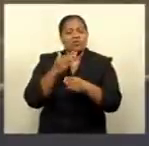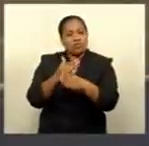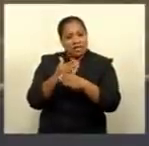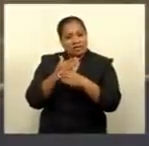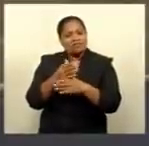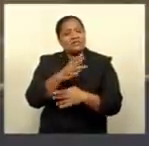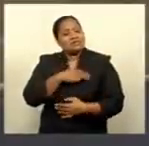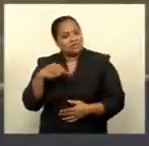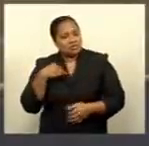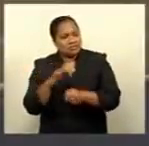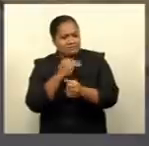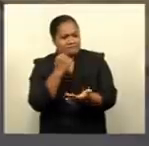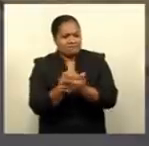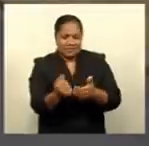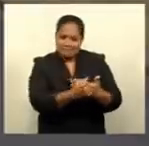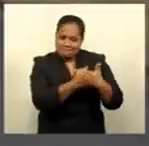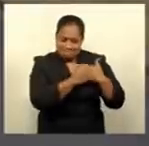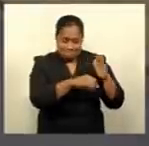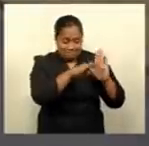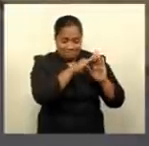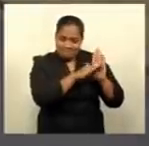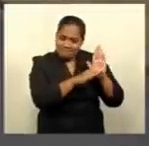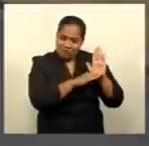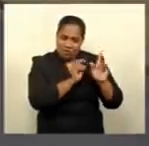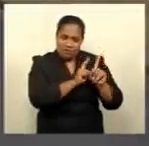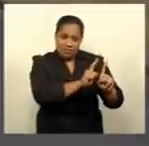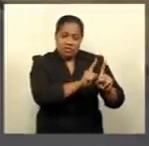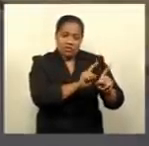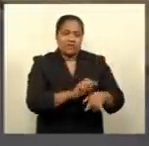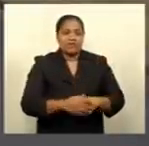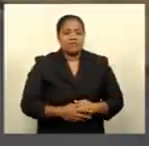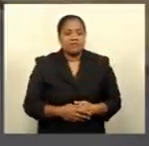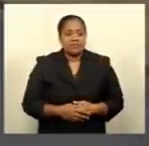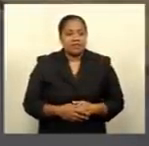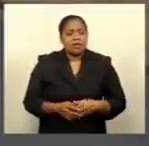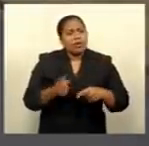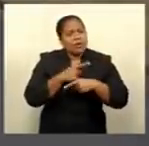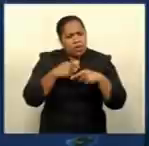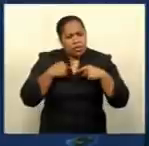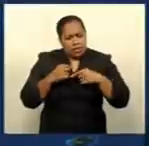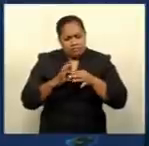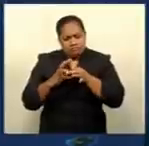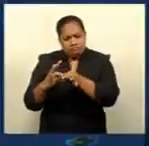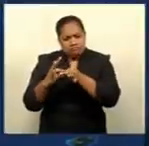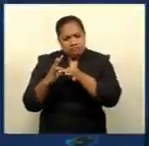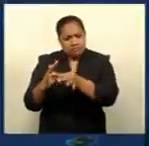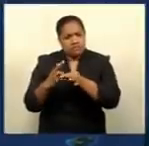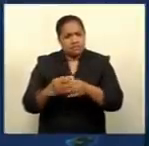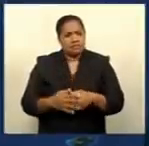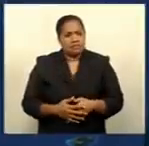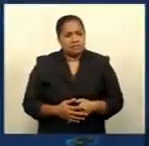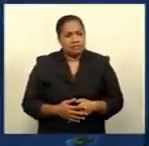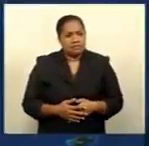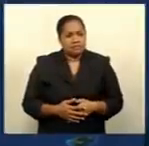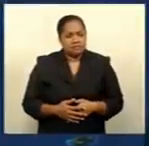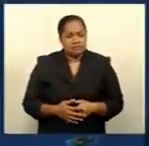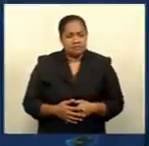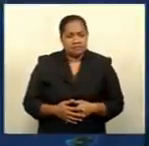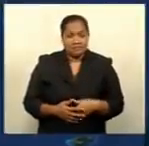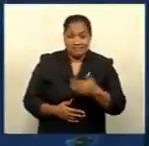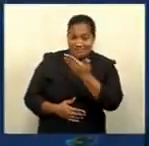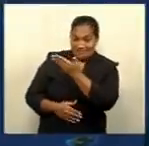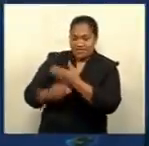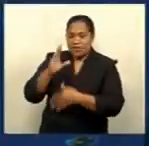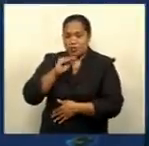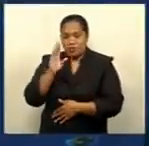ensure safety measures are adhered to. So, we are working closely with the ministry of defense, with the ministry of